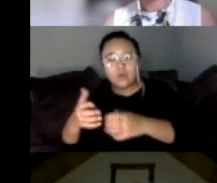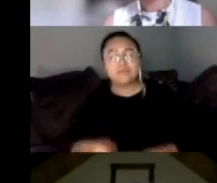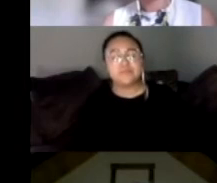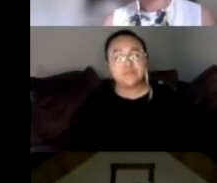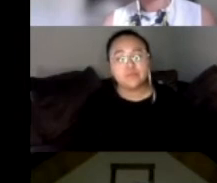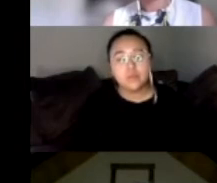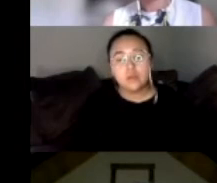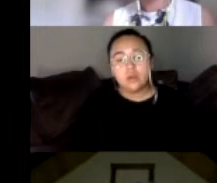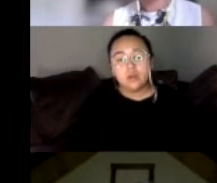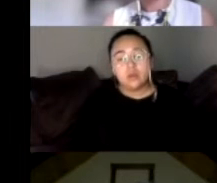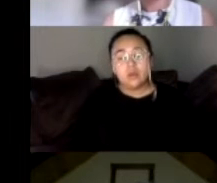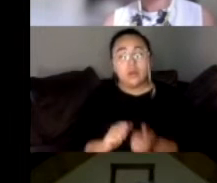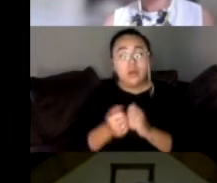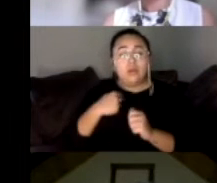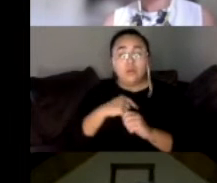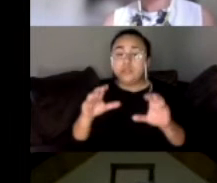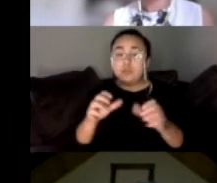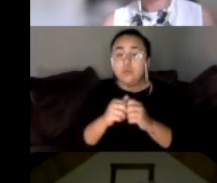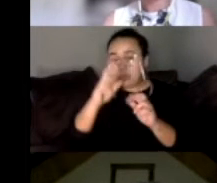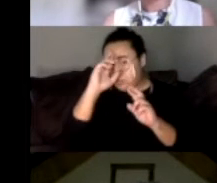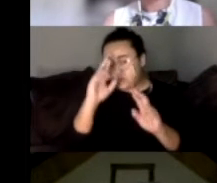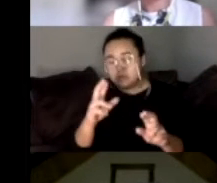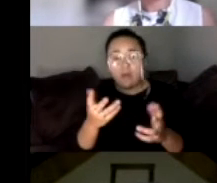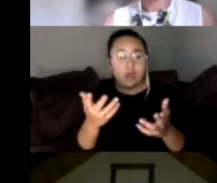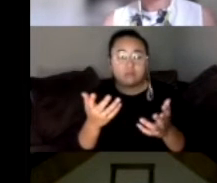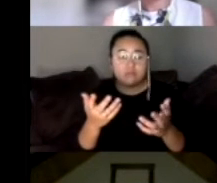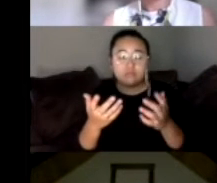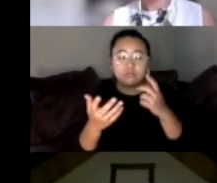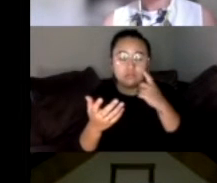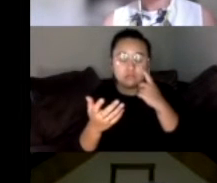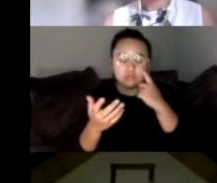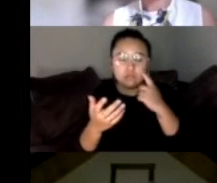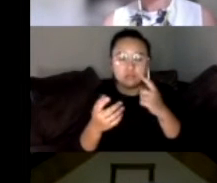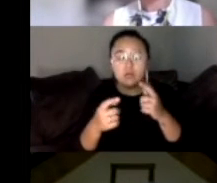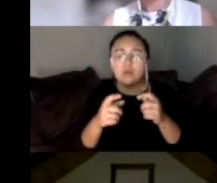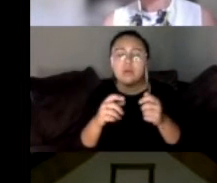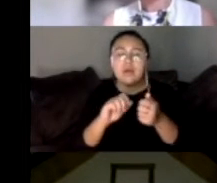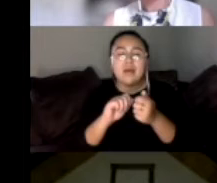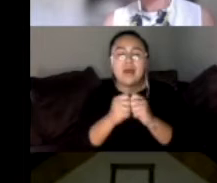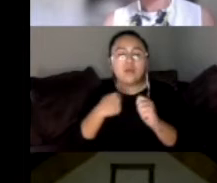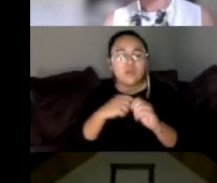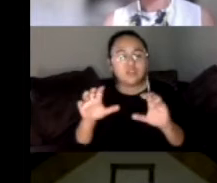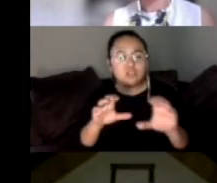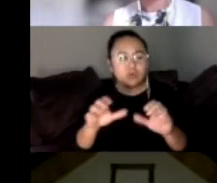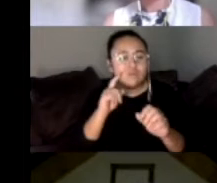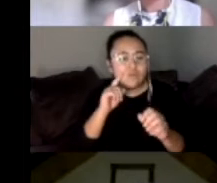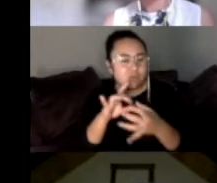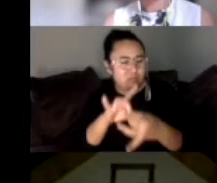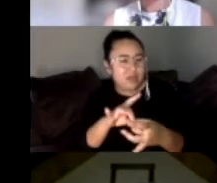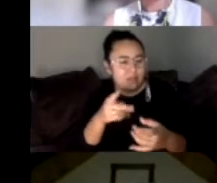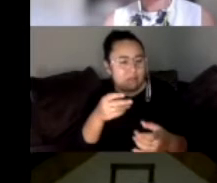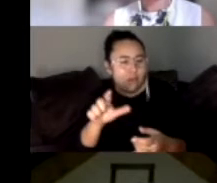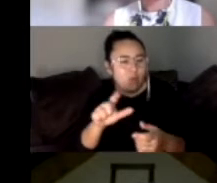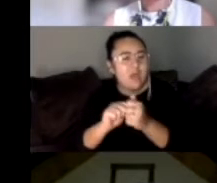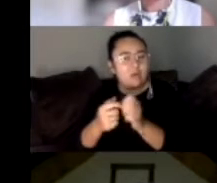Okay. So how did we do with respect to, you know, our poll and how does it reflect California? So the